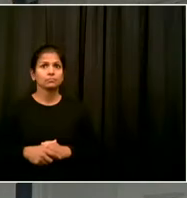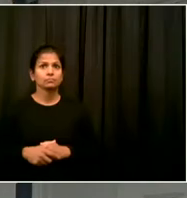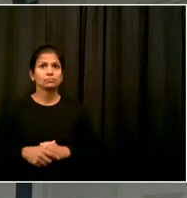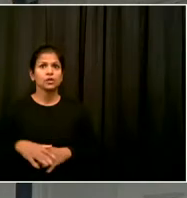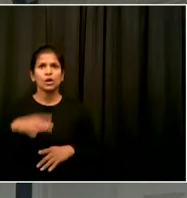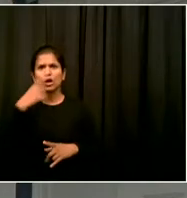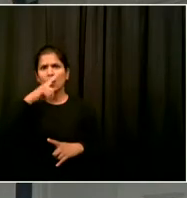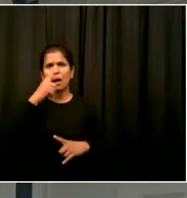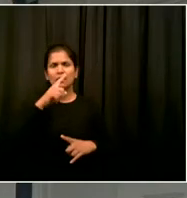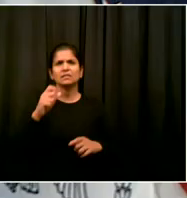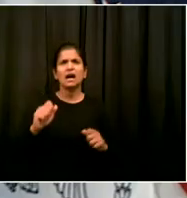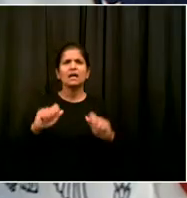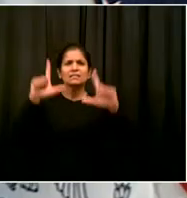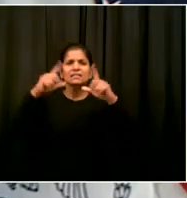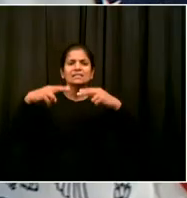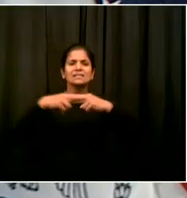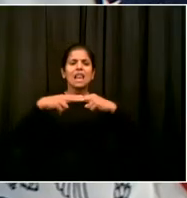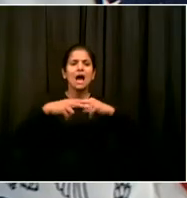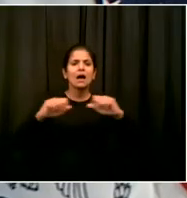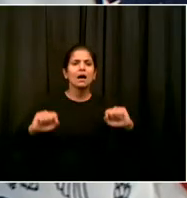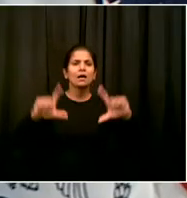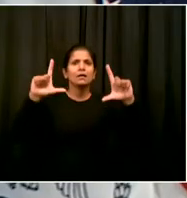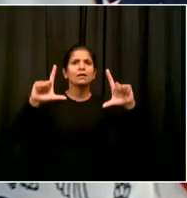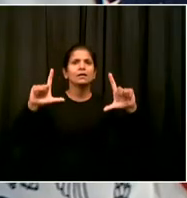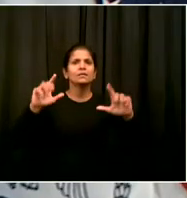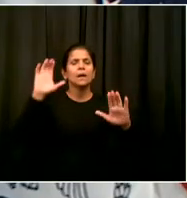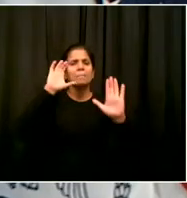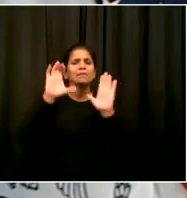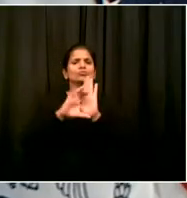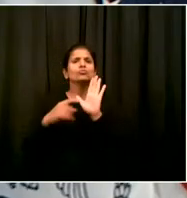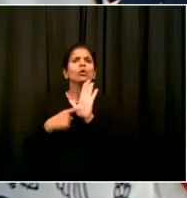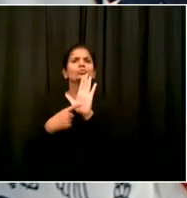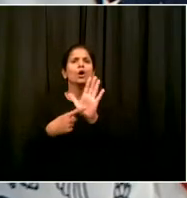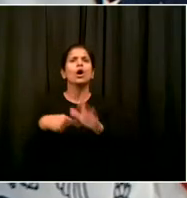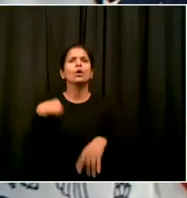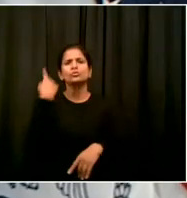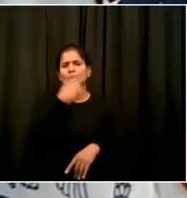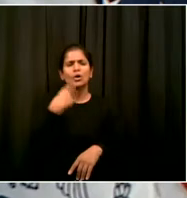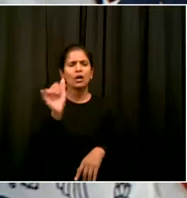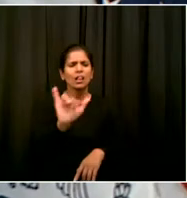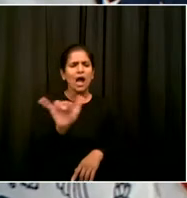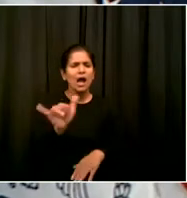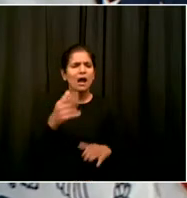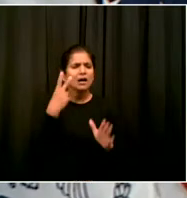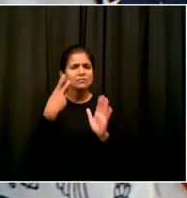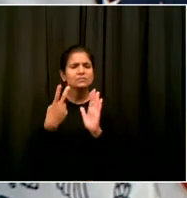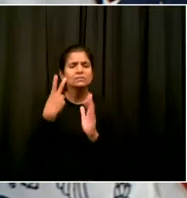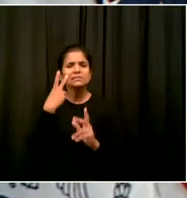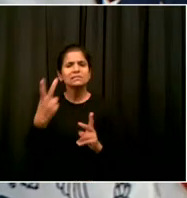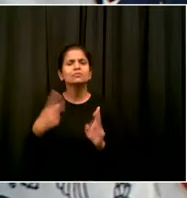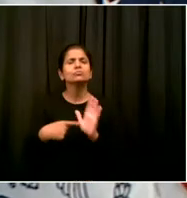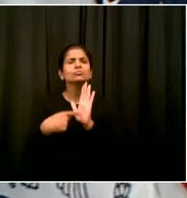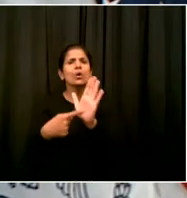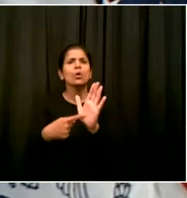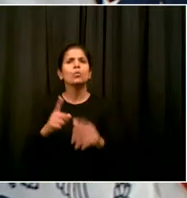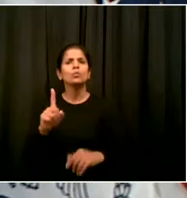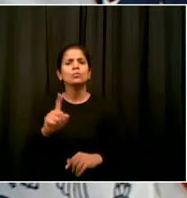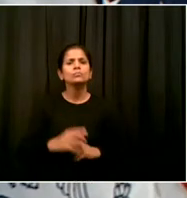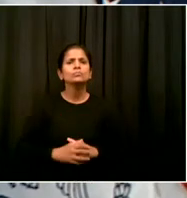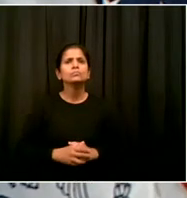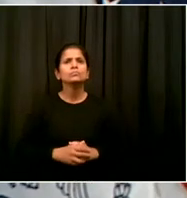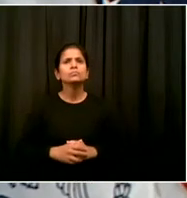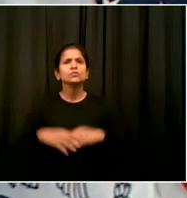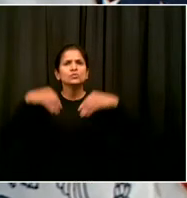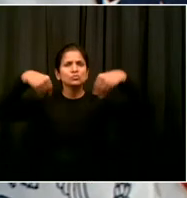sidewalk layout you guys have? Let's see if our ACE team can get that for us so that when Margaret speaks, she is